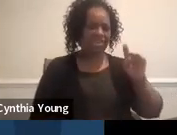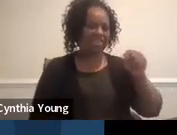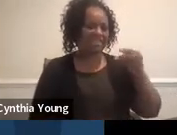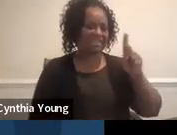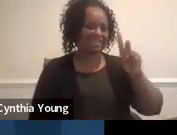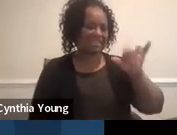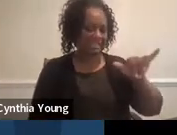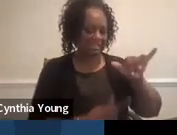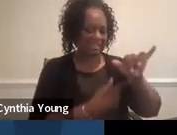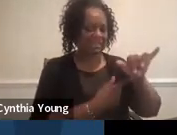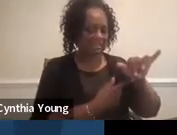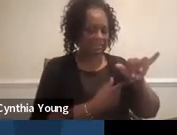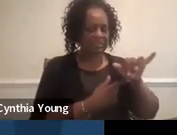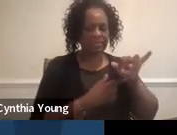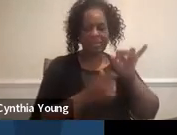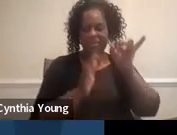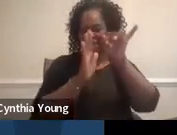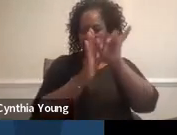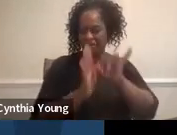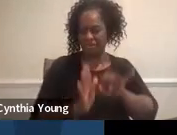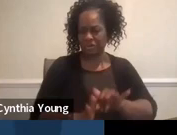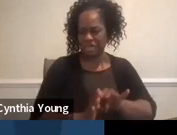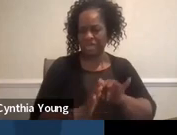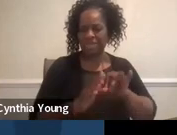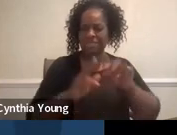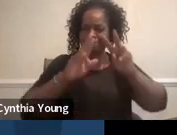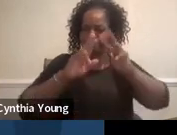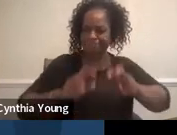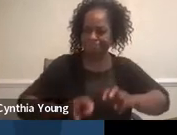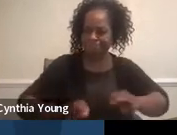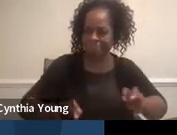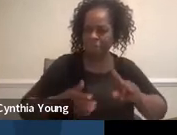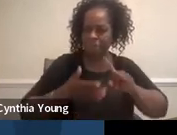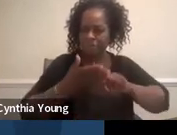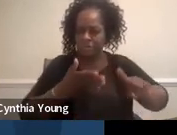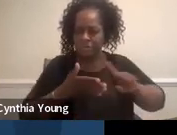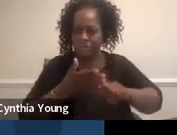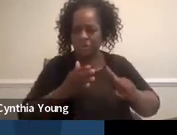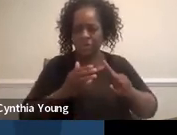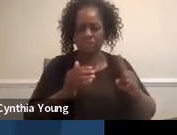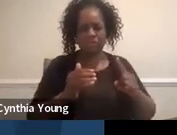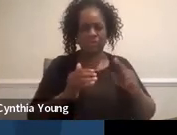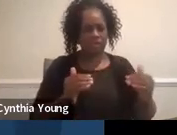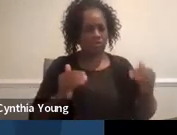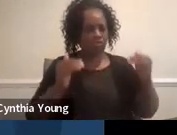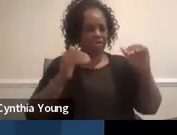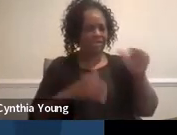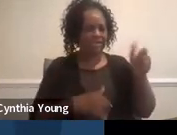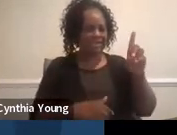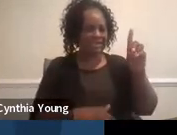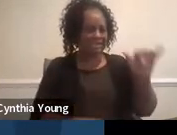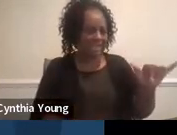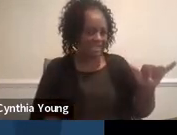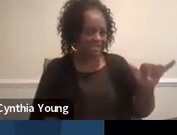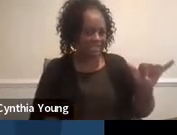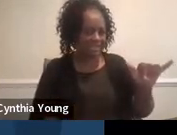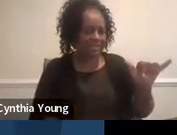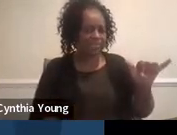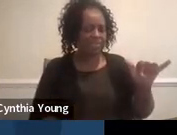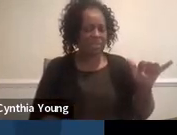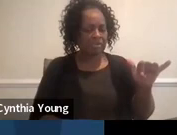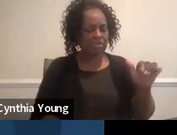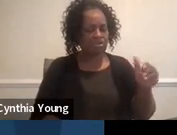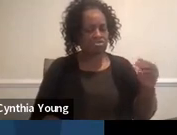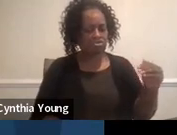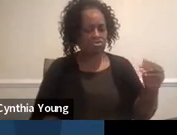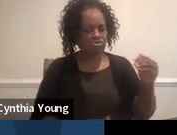And this indicator looks at suspensions that are greater than 10 days and expulsions greater than 10 days.